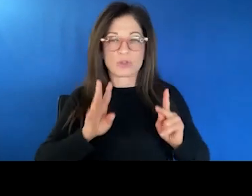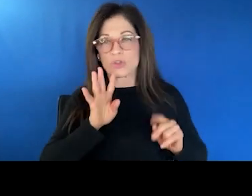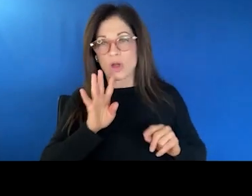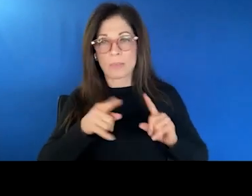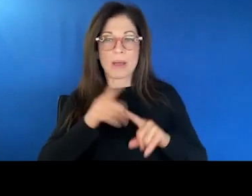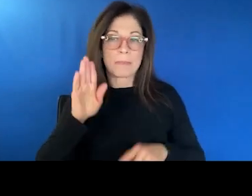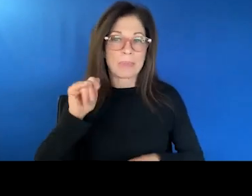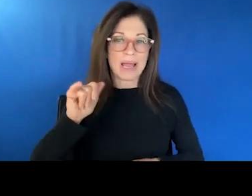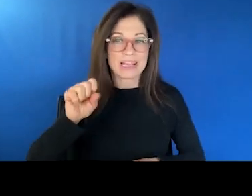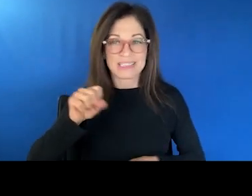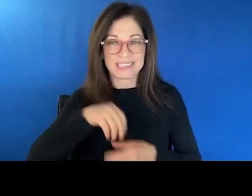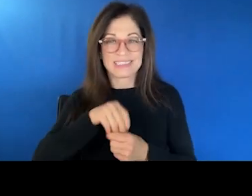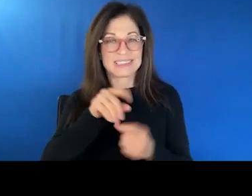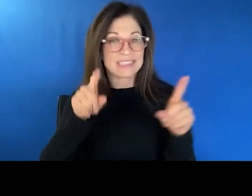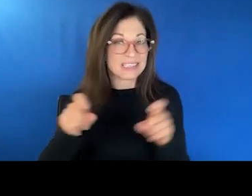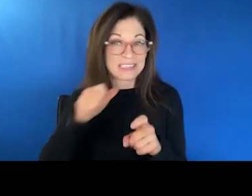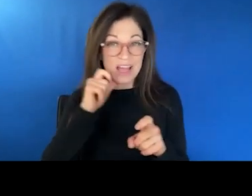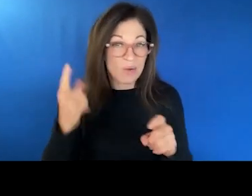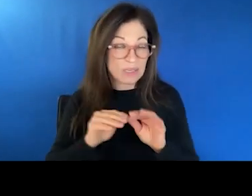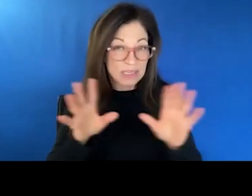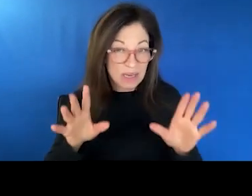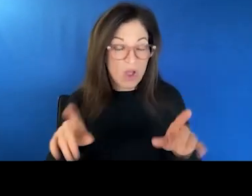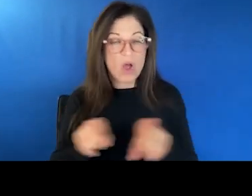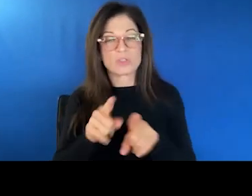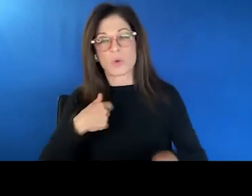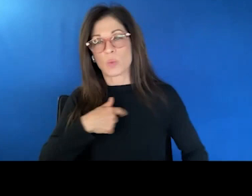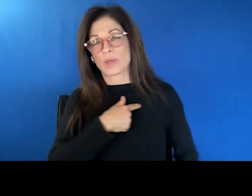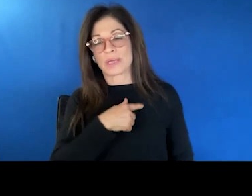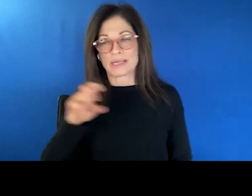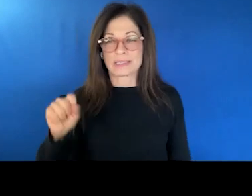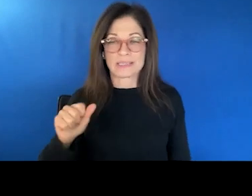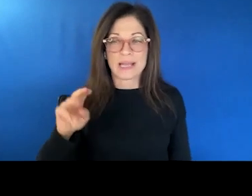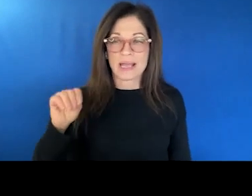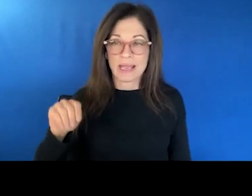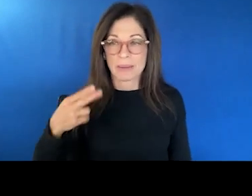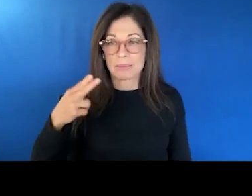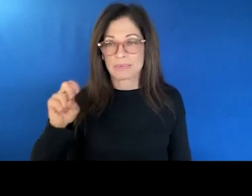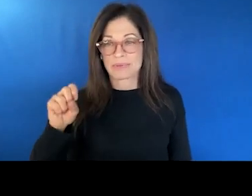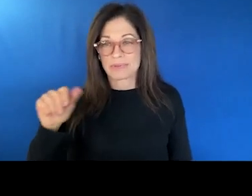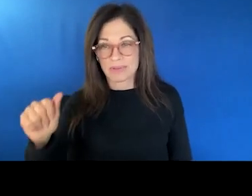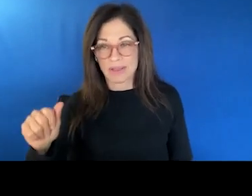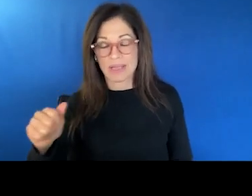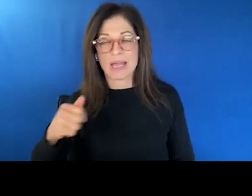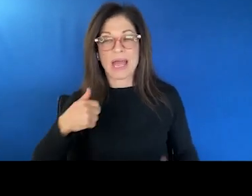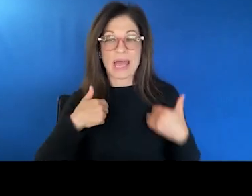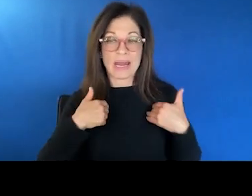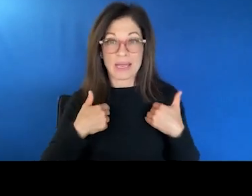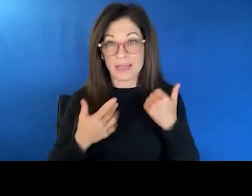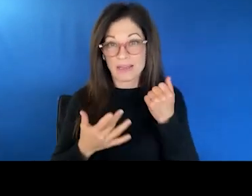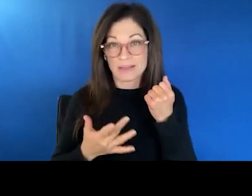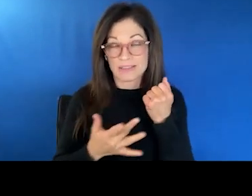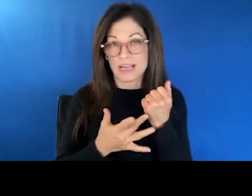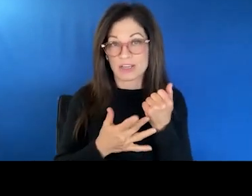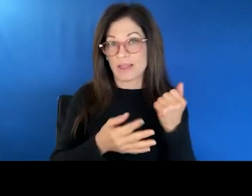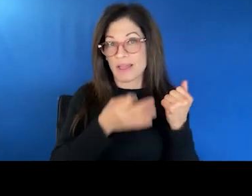it's always not always clear. So, um, we actually also at SAMHSA had a TEP on a technical expert panel on expanding the